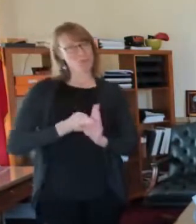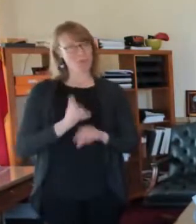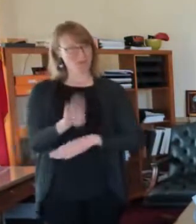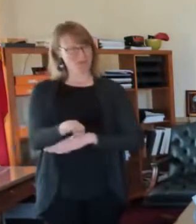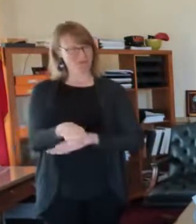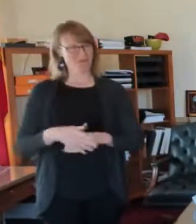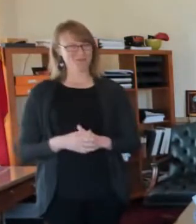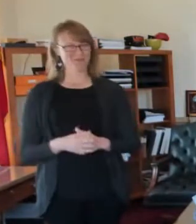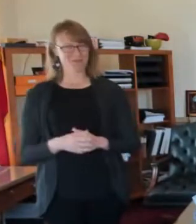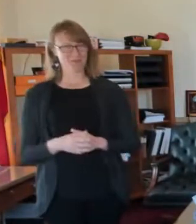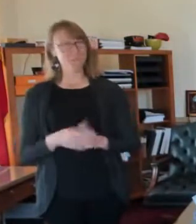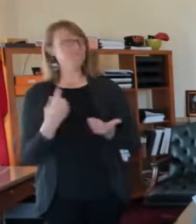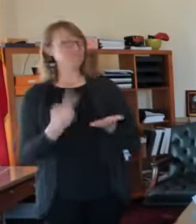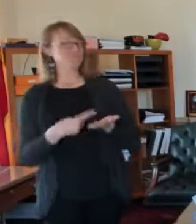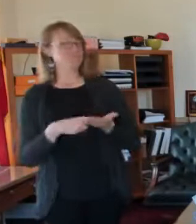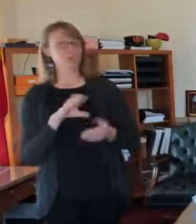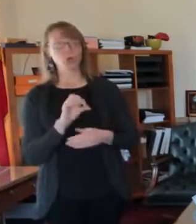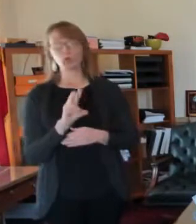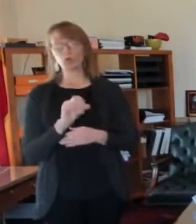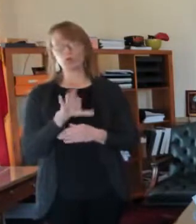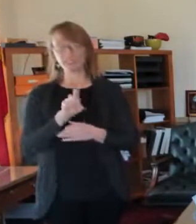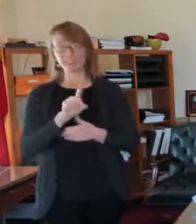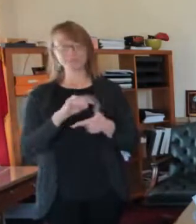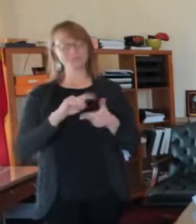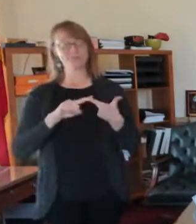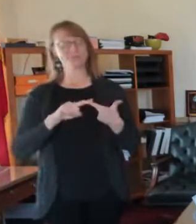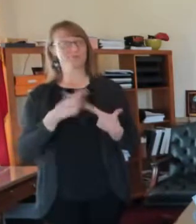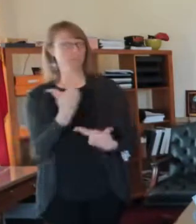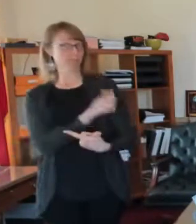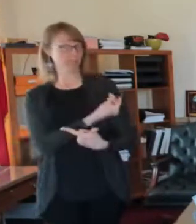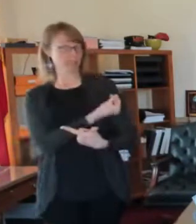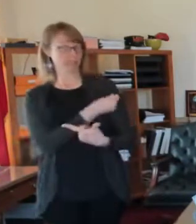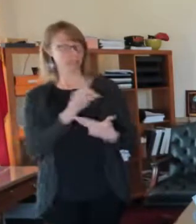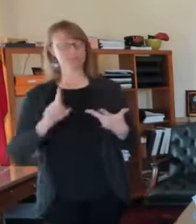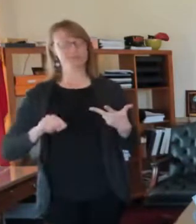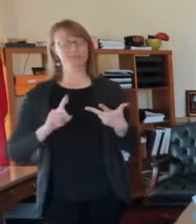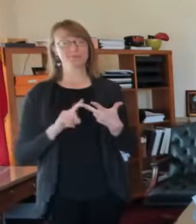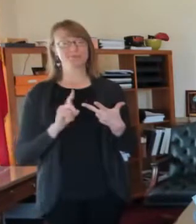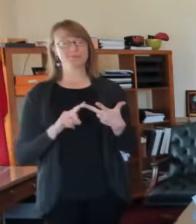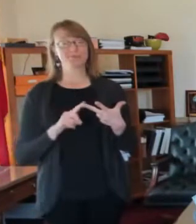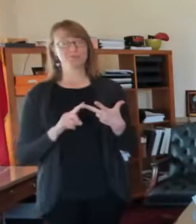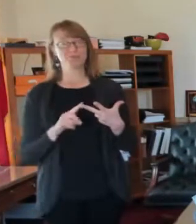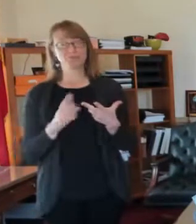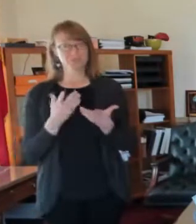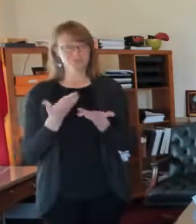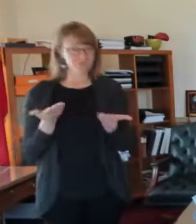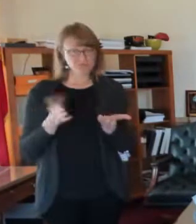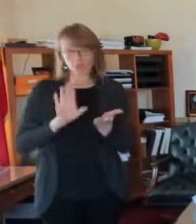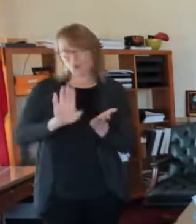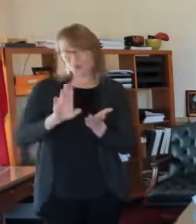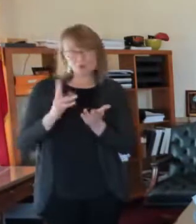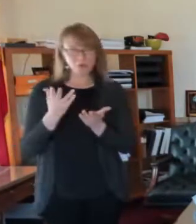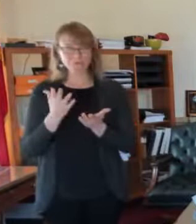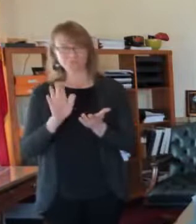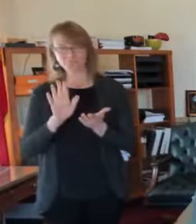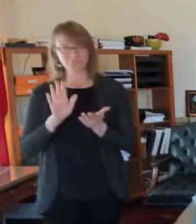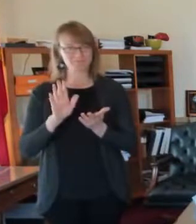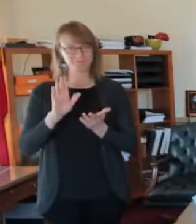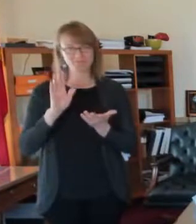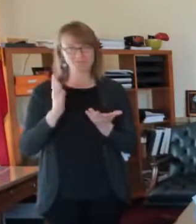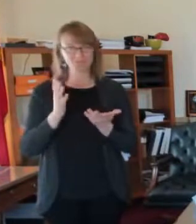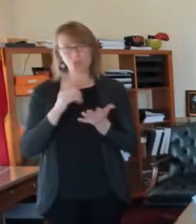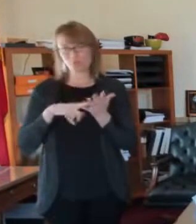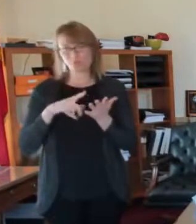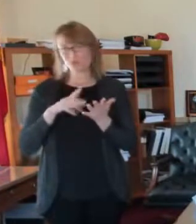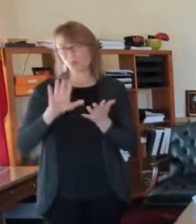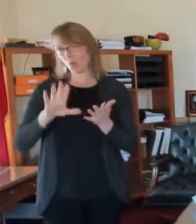talk about covid and we're going to talk about vaccinations and then we're going to talk about whatever's on your mind, whatever questions you might have.